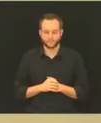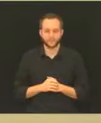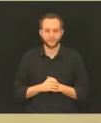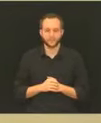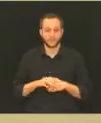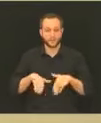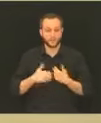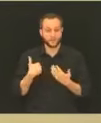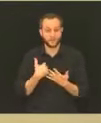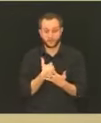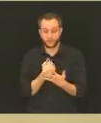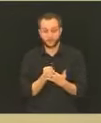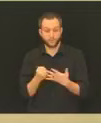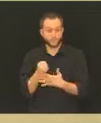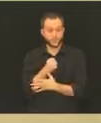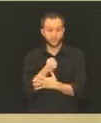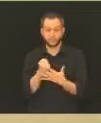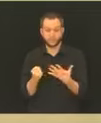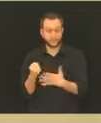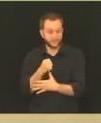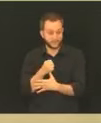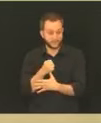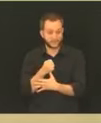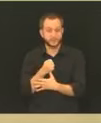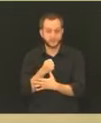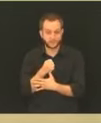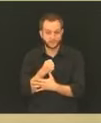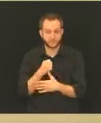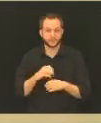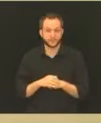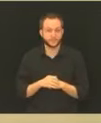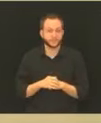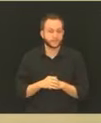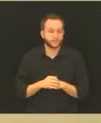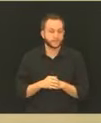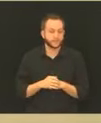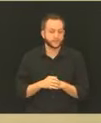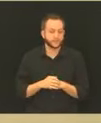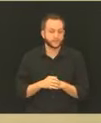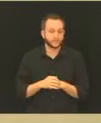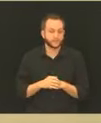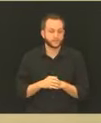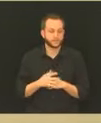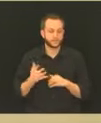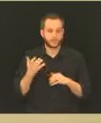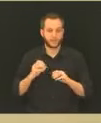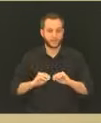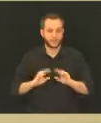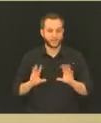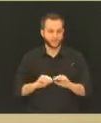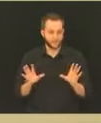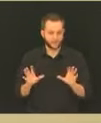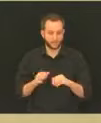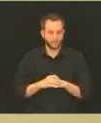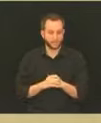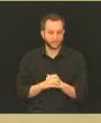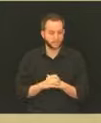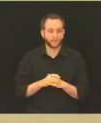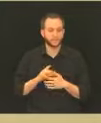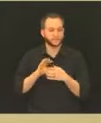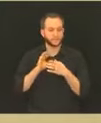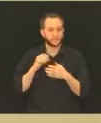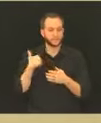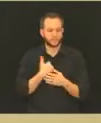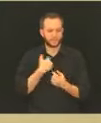is just to put a method to that, understanding this is about a third of our population,